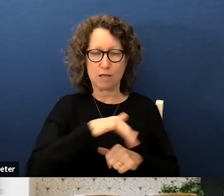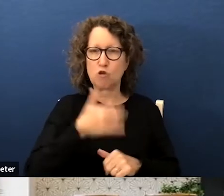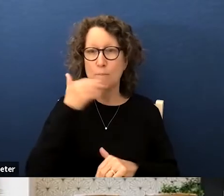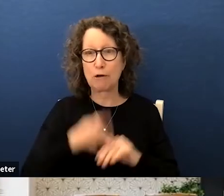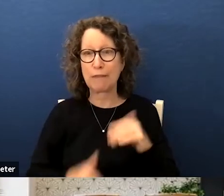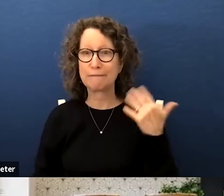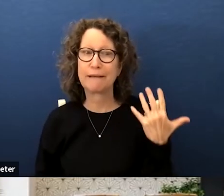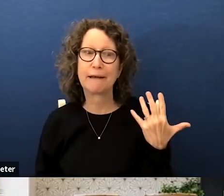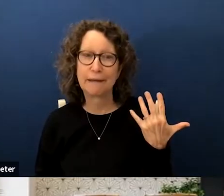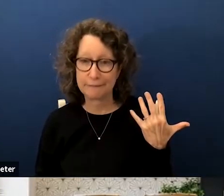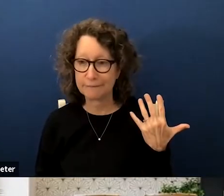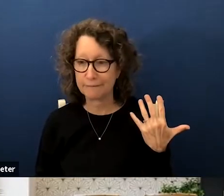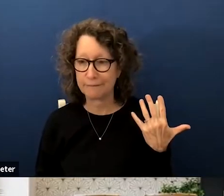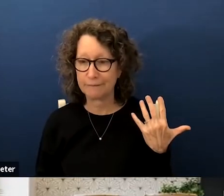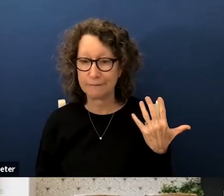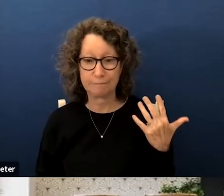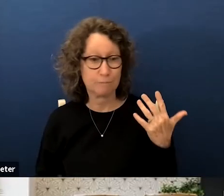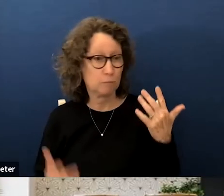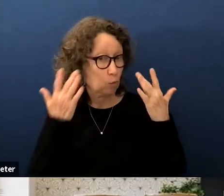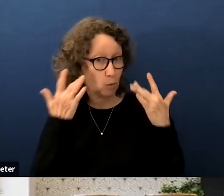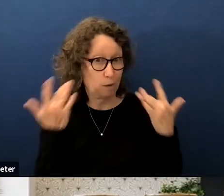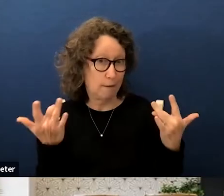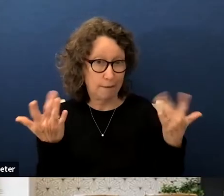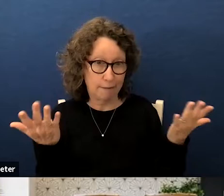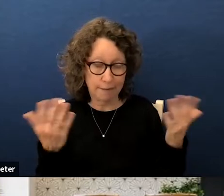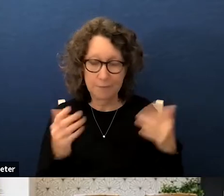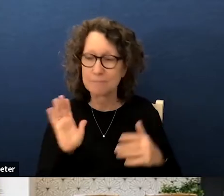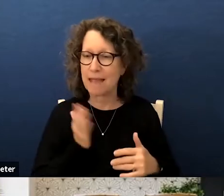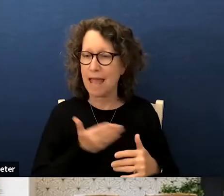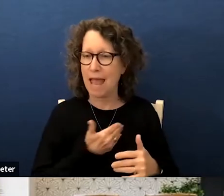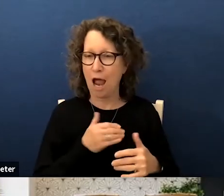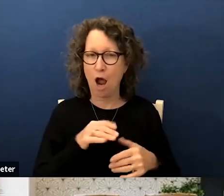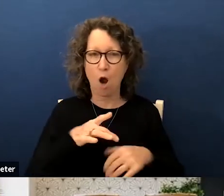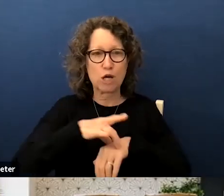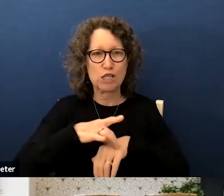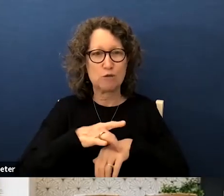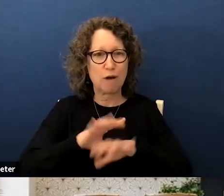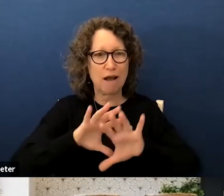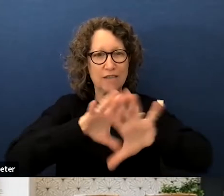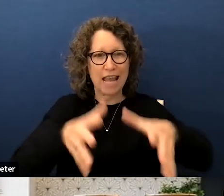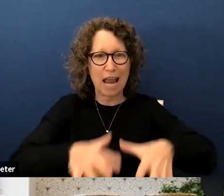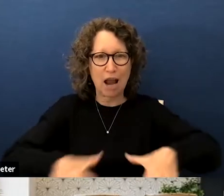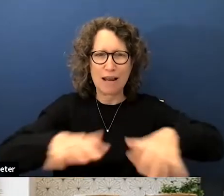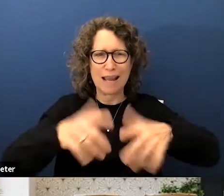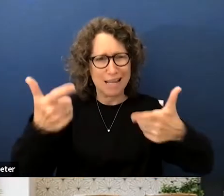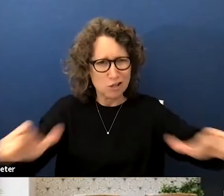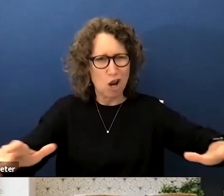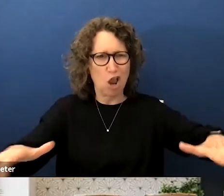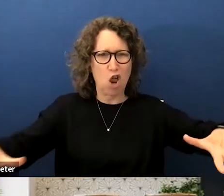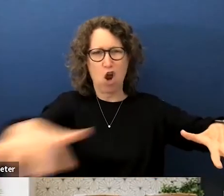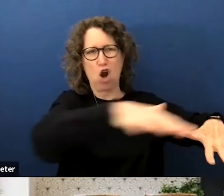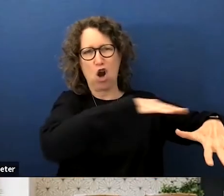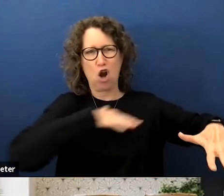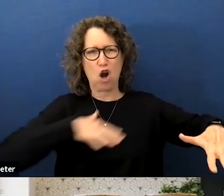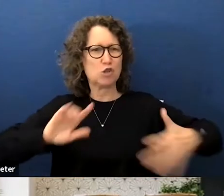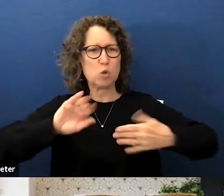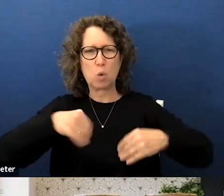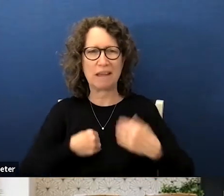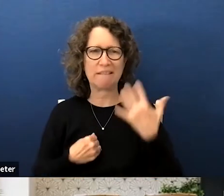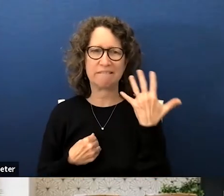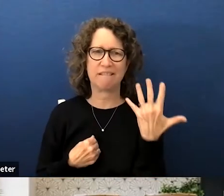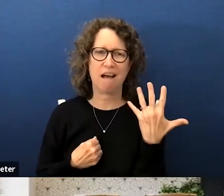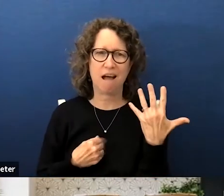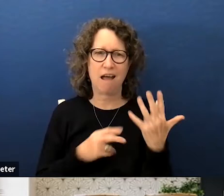than five why our geographic area is too large to only have five